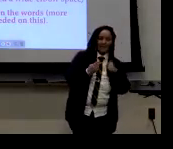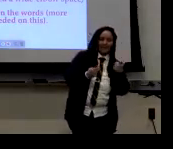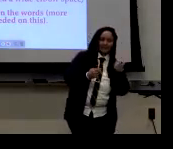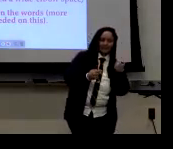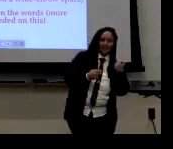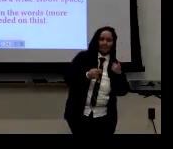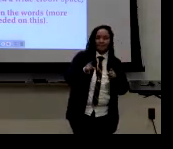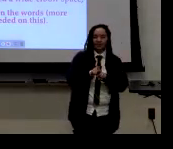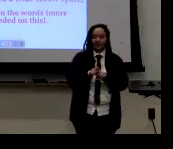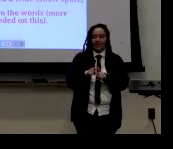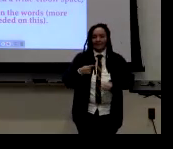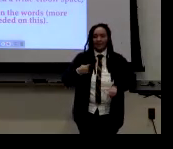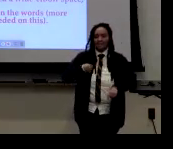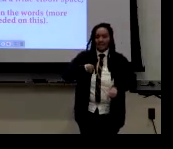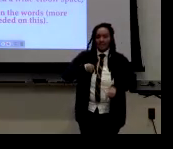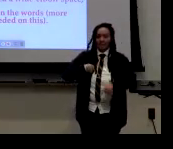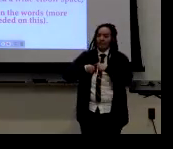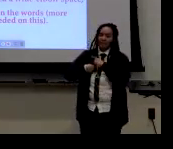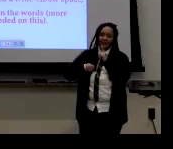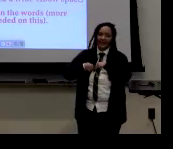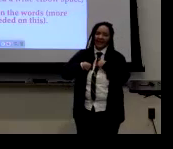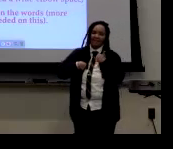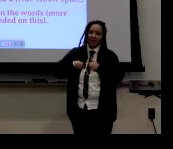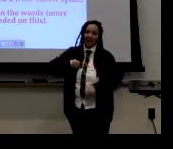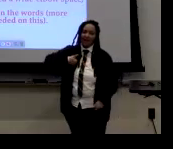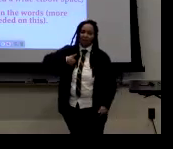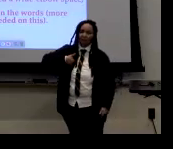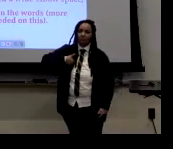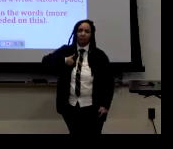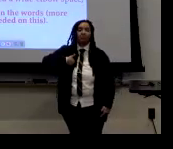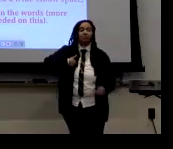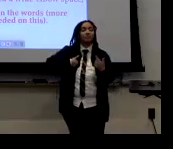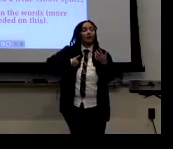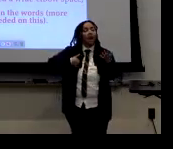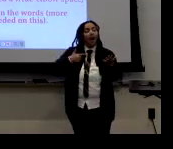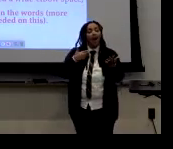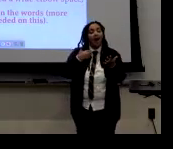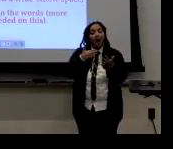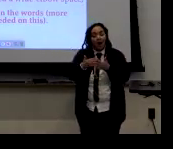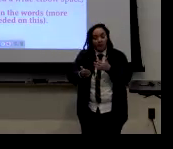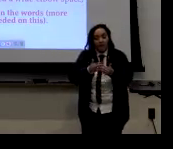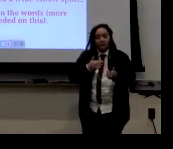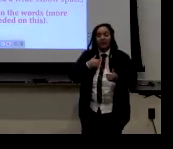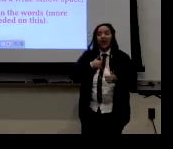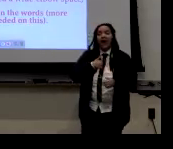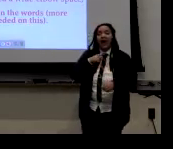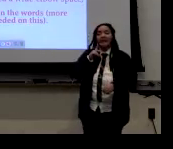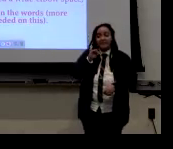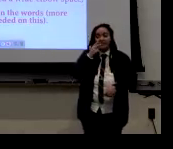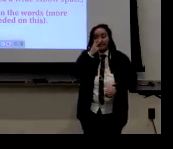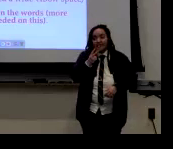follow the other signing rules. So the thumb could not be out. When you sign me, you can't have your thumb out. So, um,